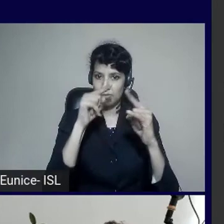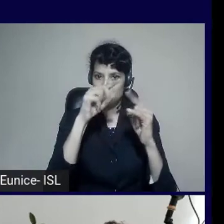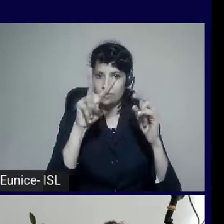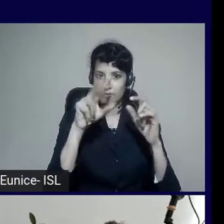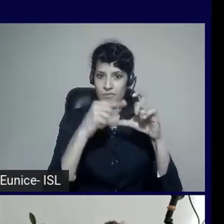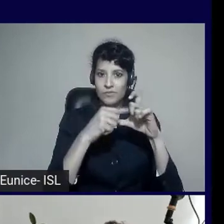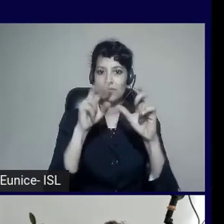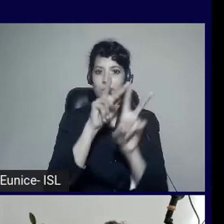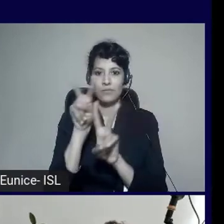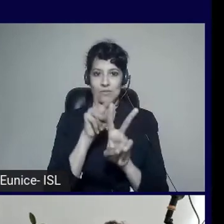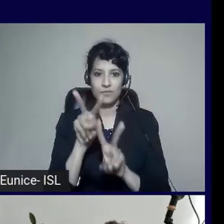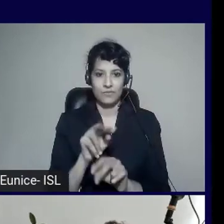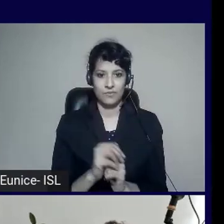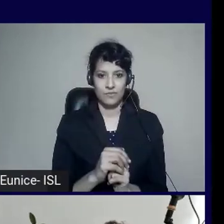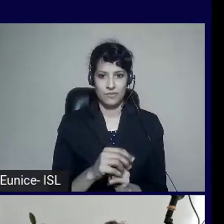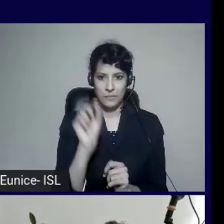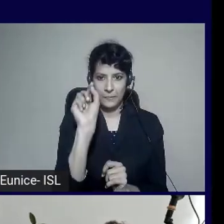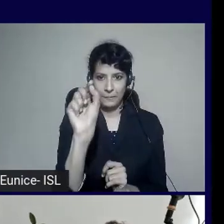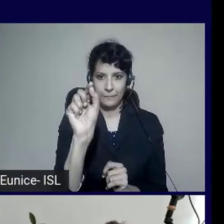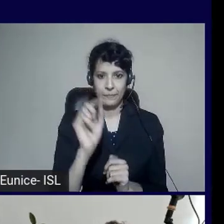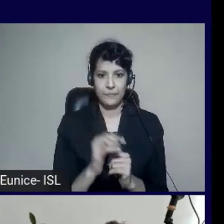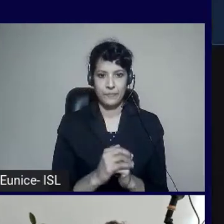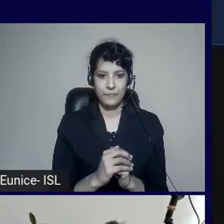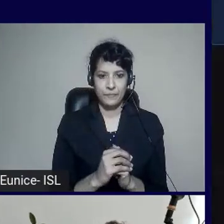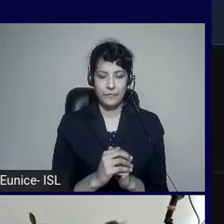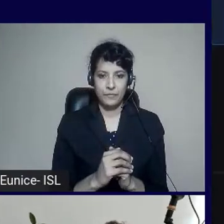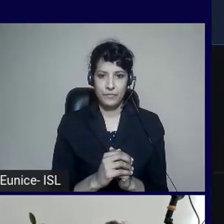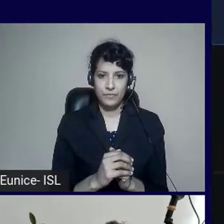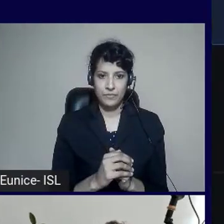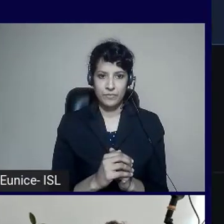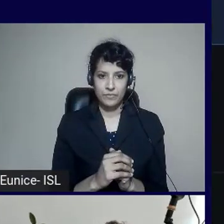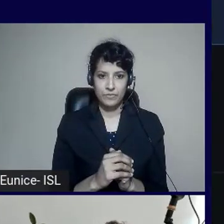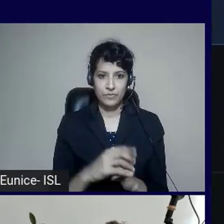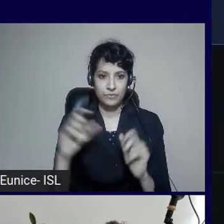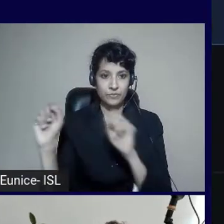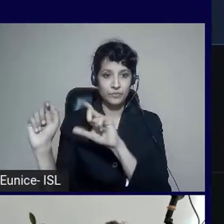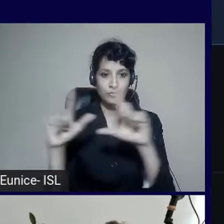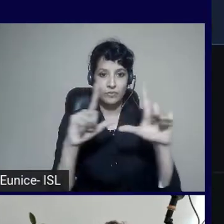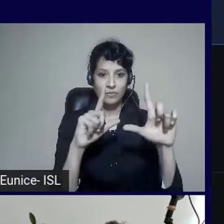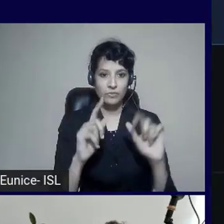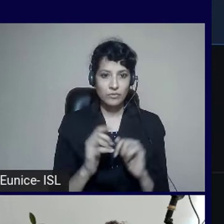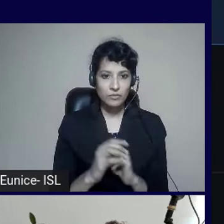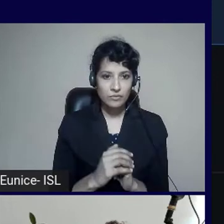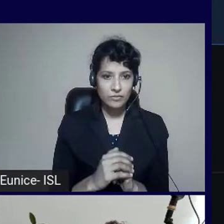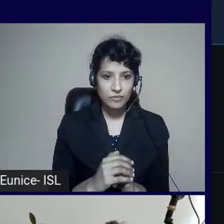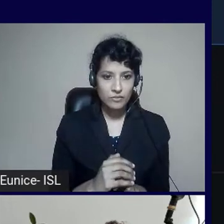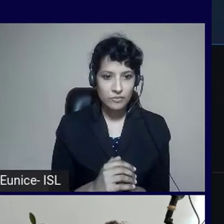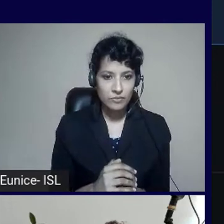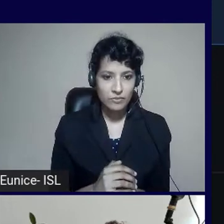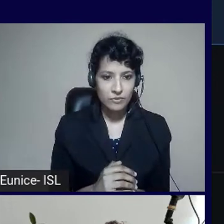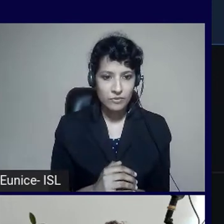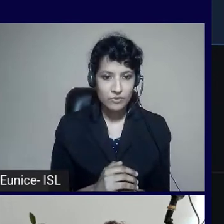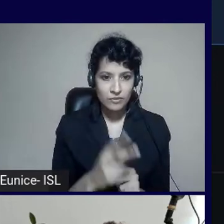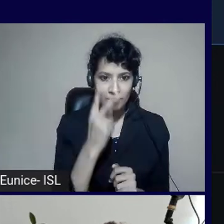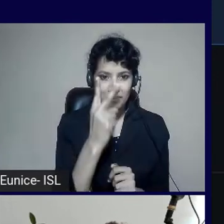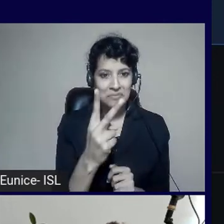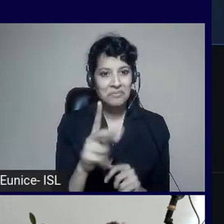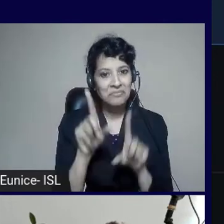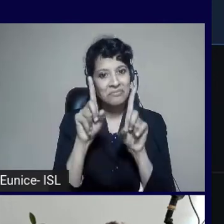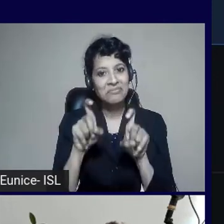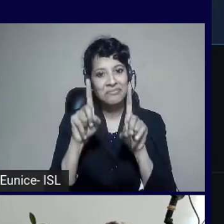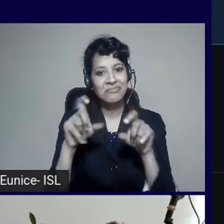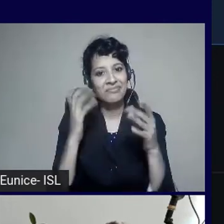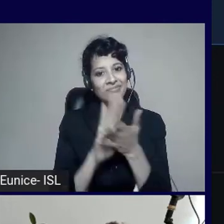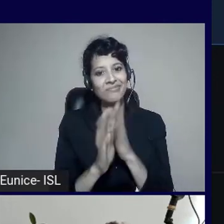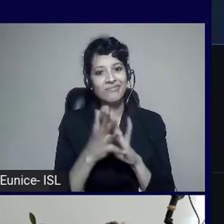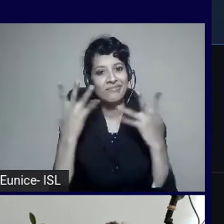Render button. Now on my Azure site, you can see that. It already finished the test report. That was